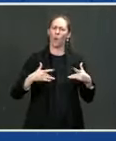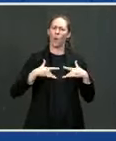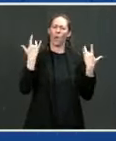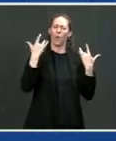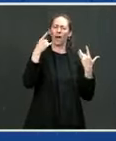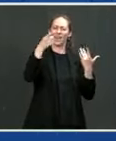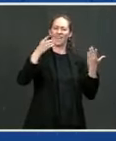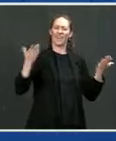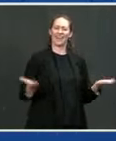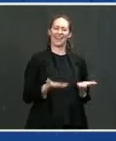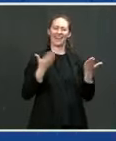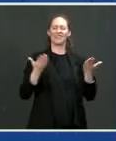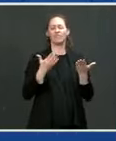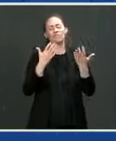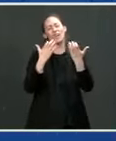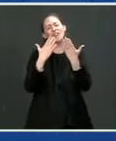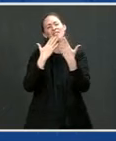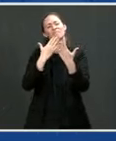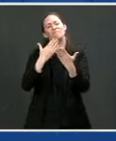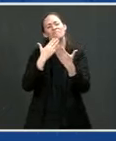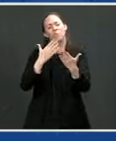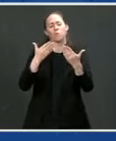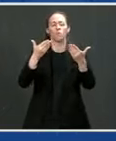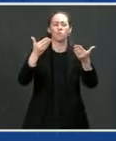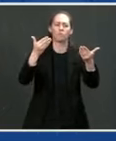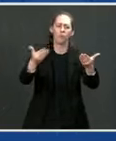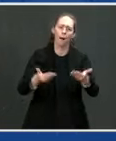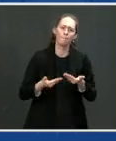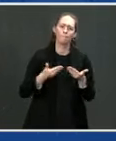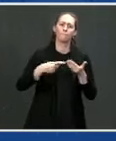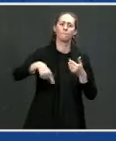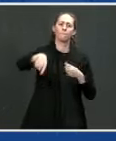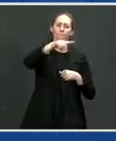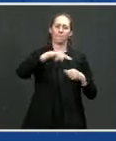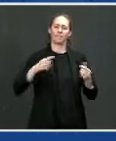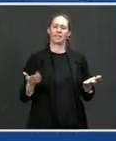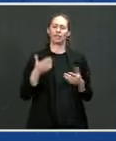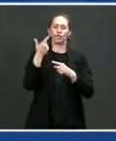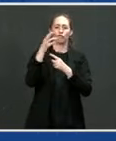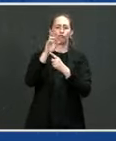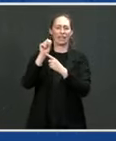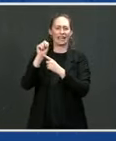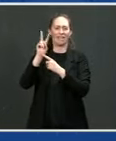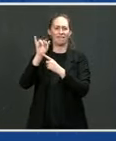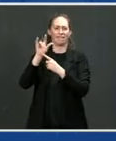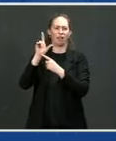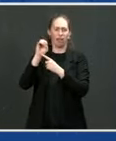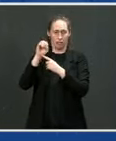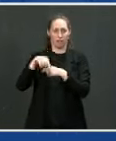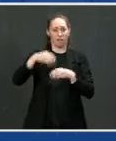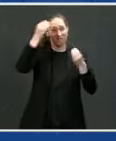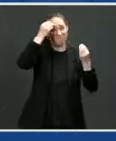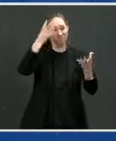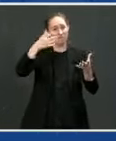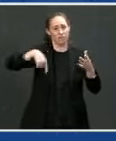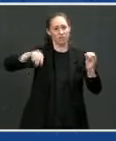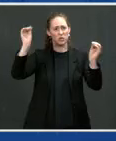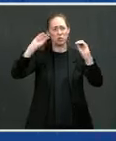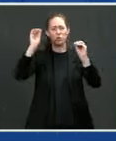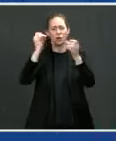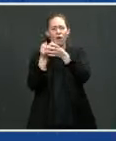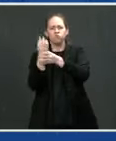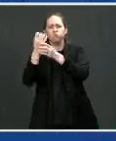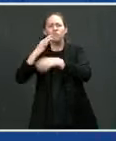to welcome you to Greenville. This is where we build zero emission all electric transit